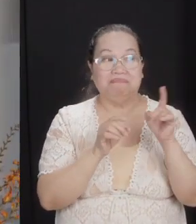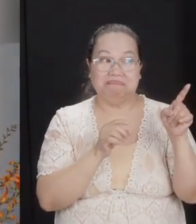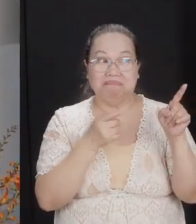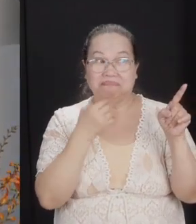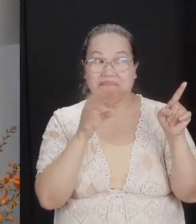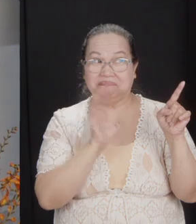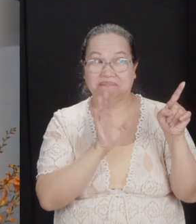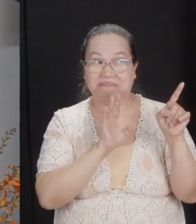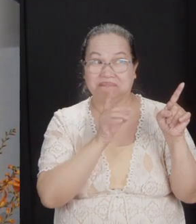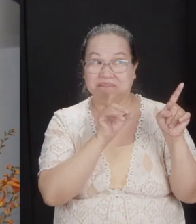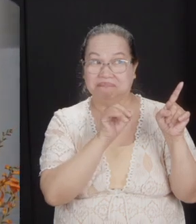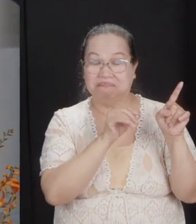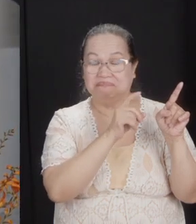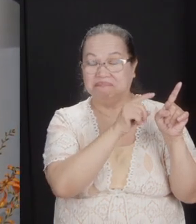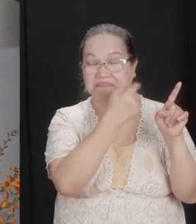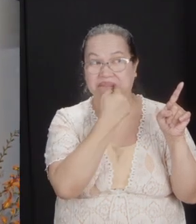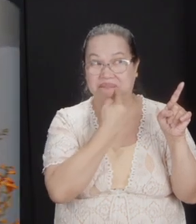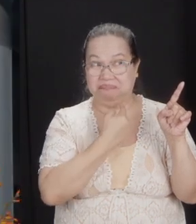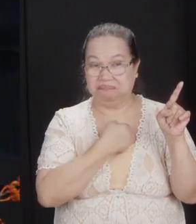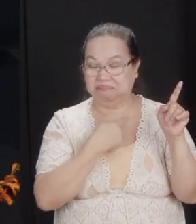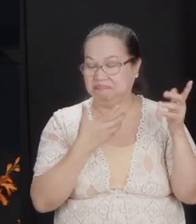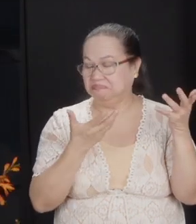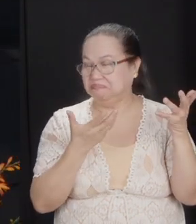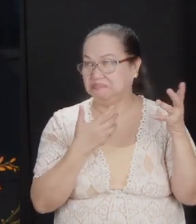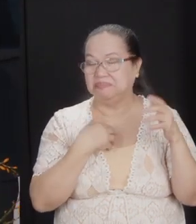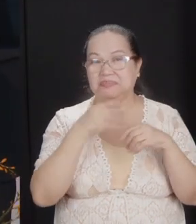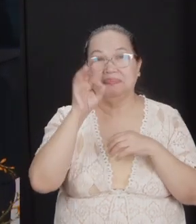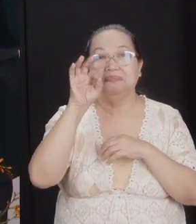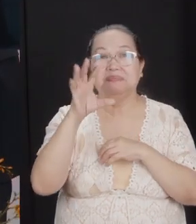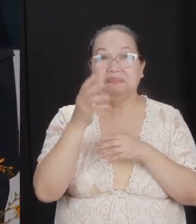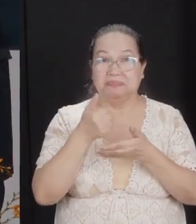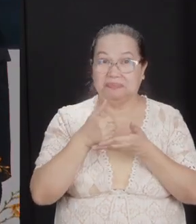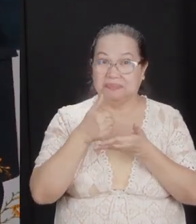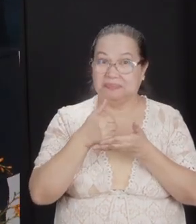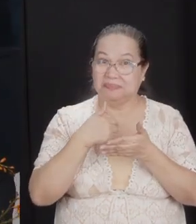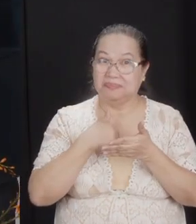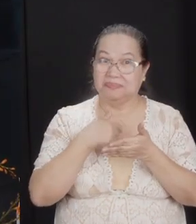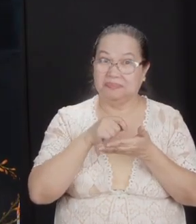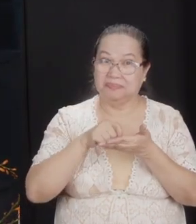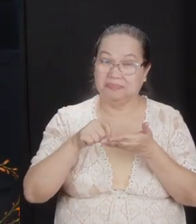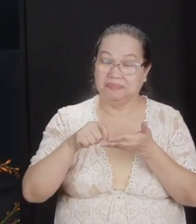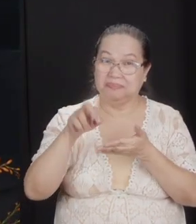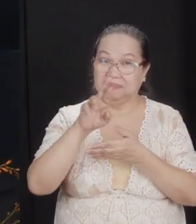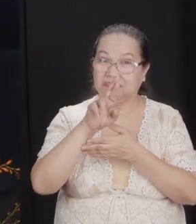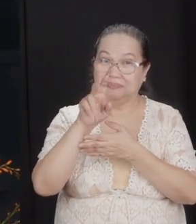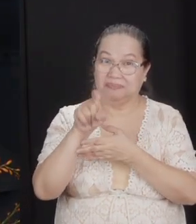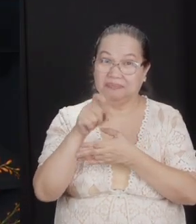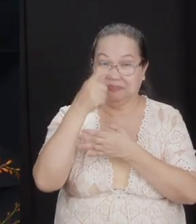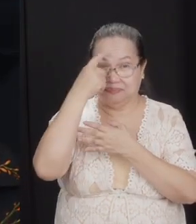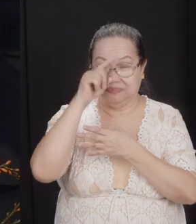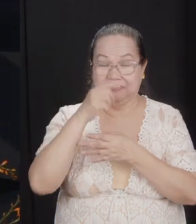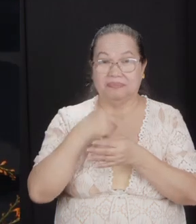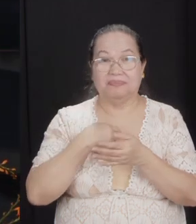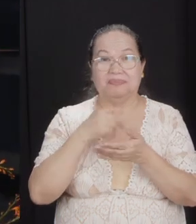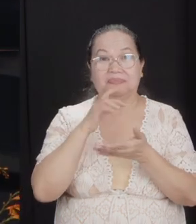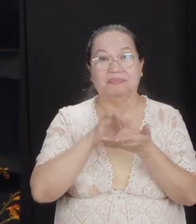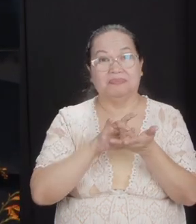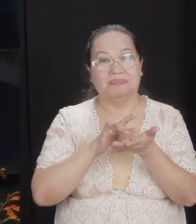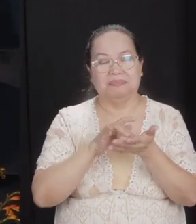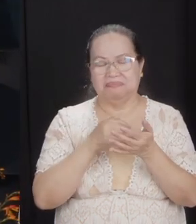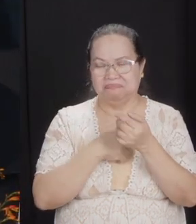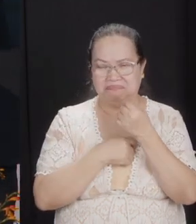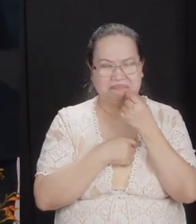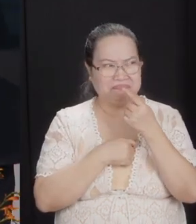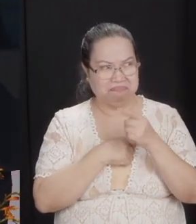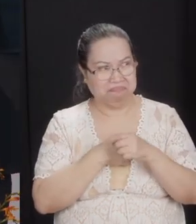but I don't have to do a thing he says. Harold could tell me, pastor, could you help me write a prescription for me, for my medicine? I could tell him, I'm not obeying